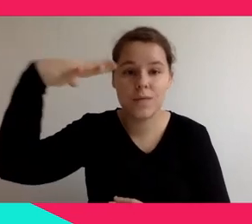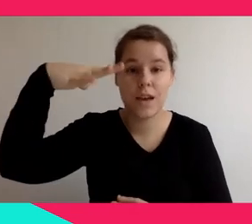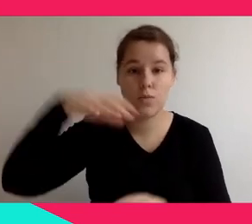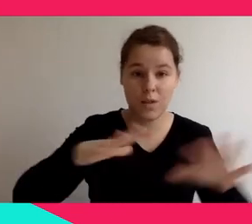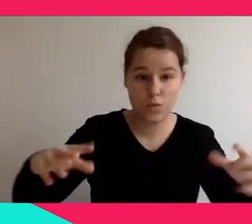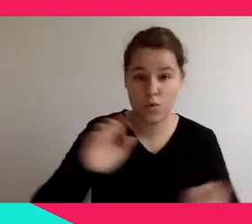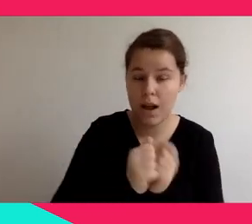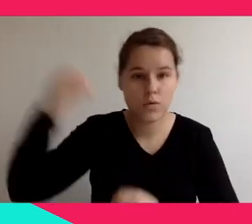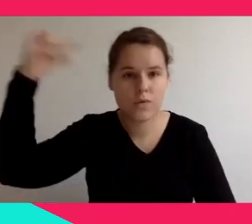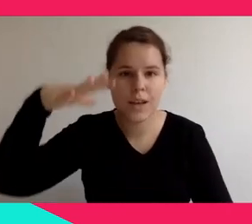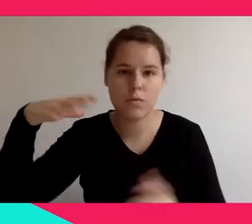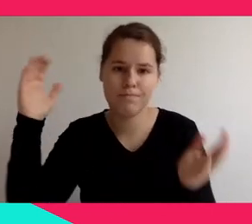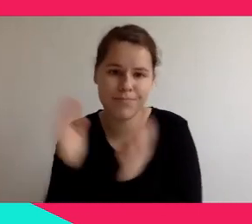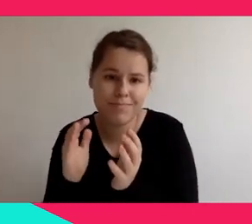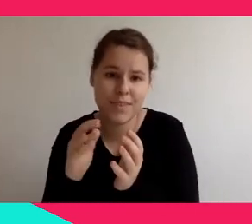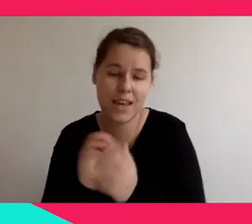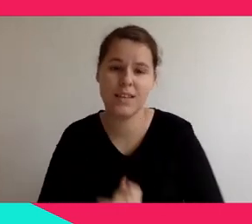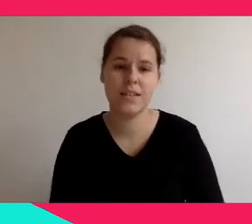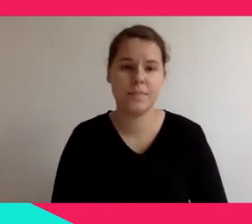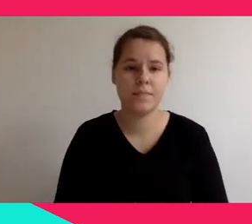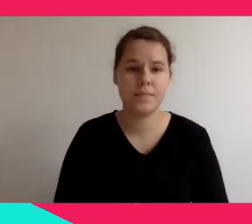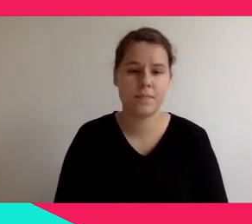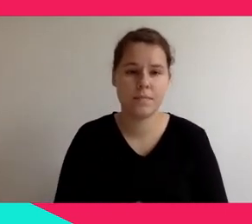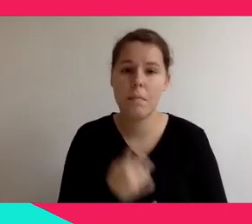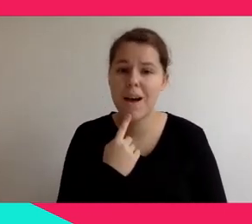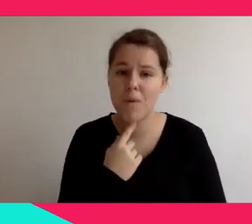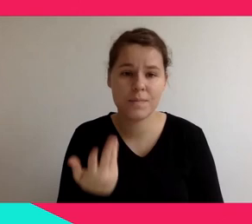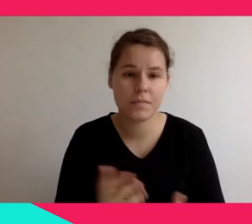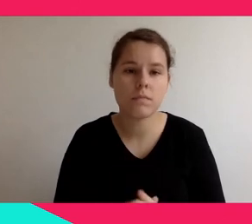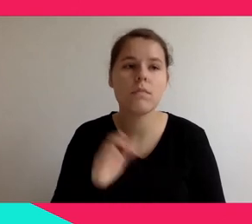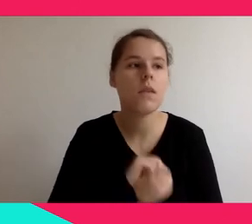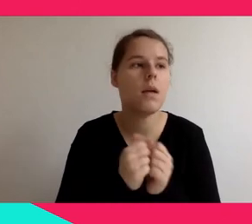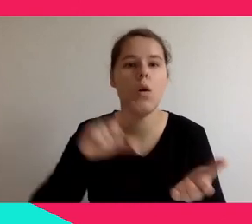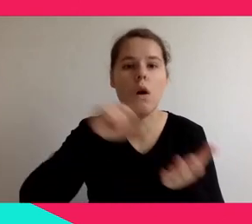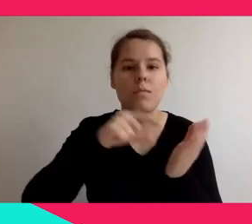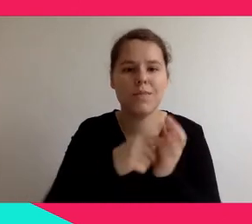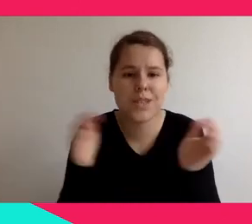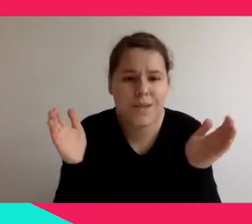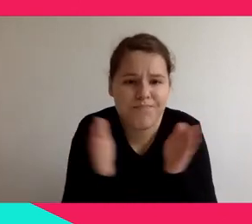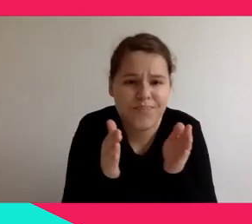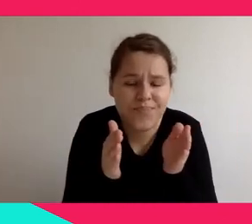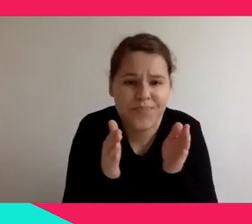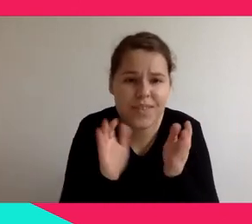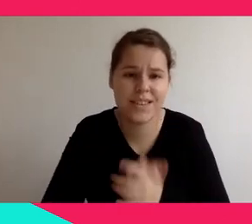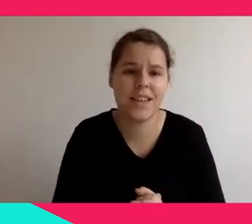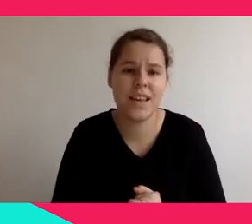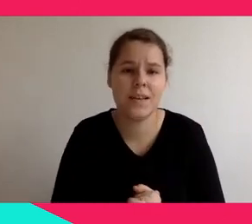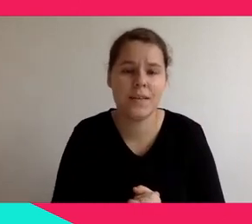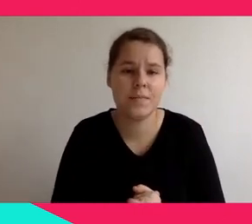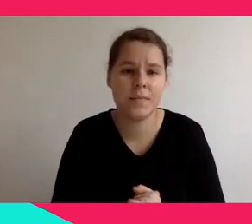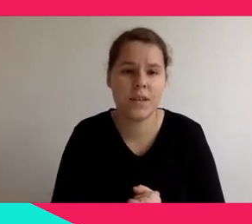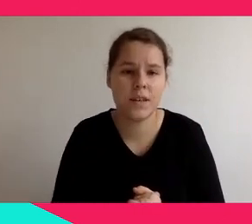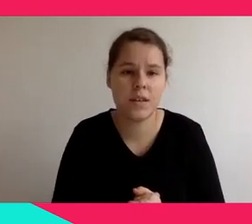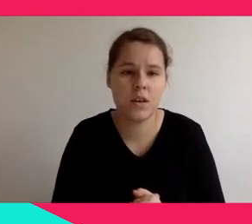a very small area, we use a tethered headset. And